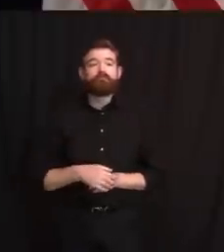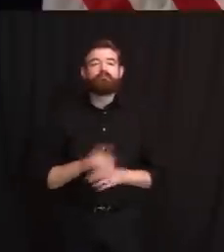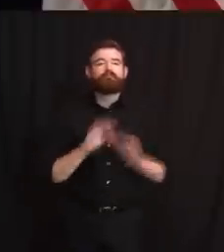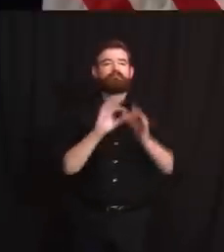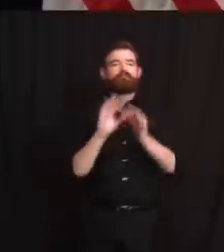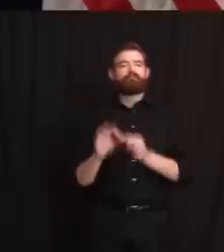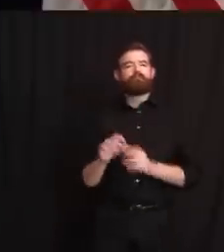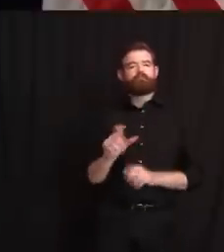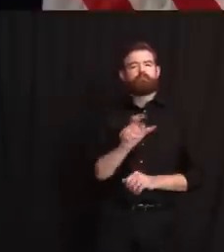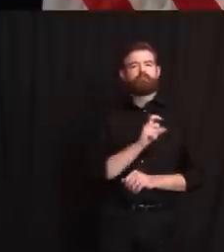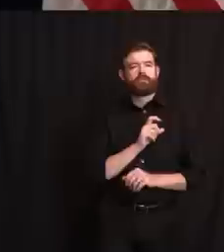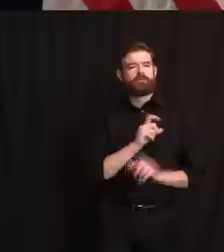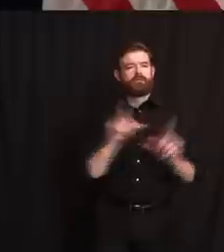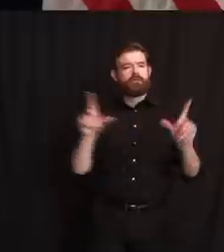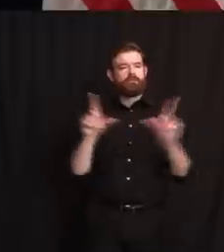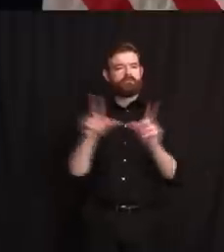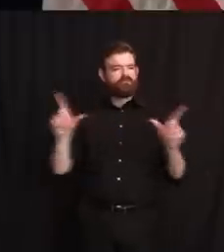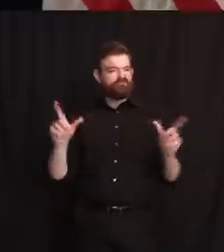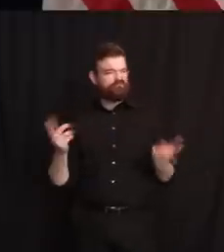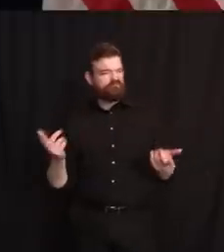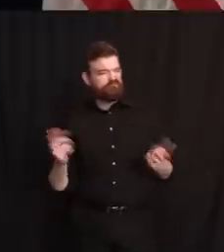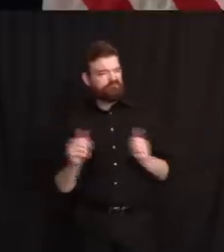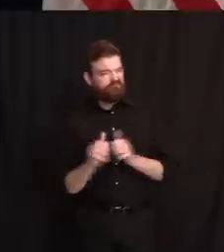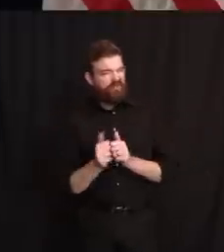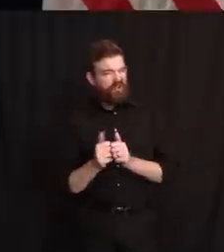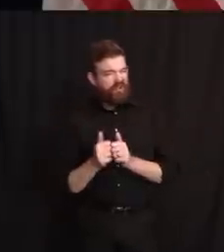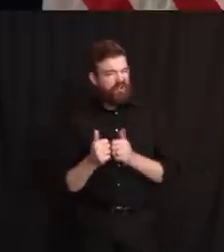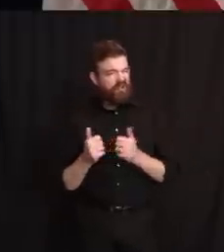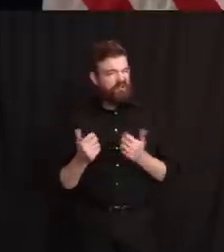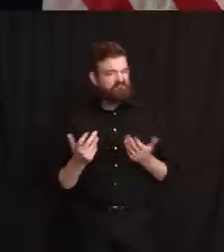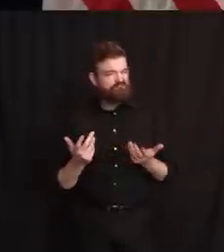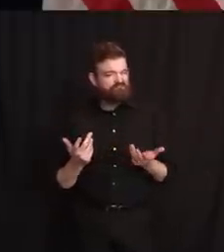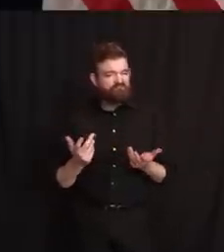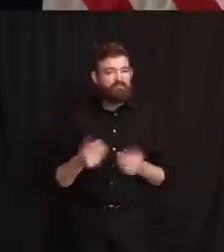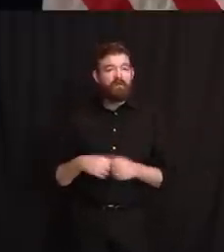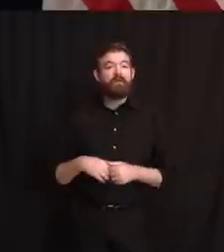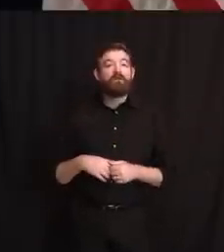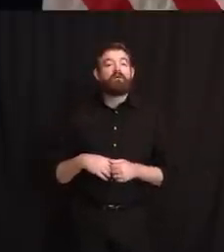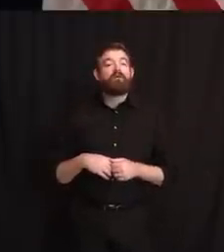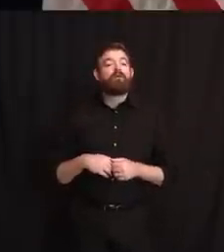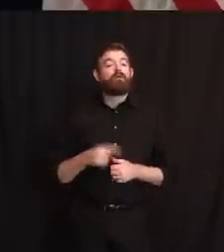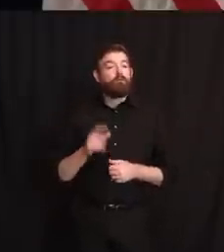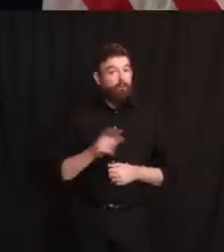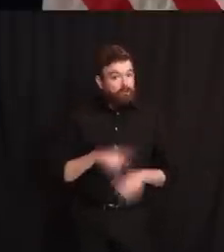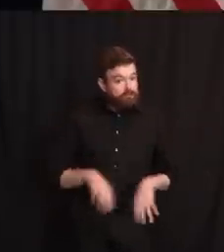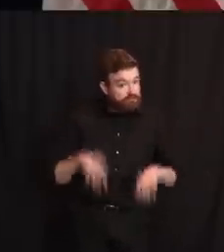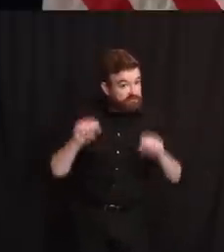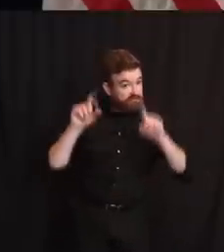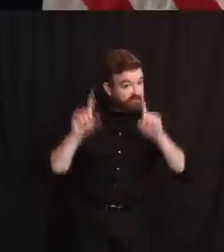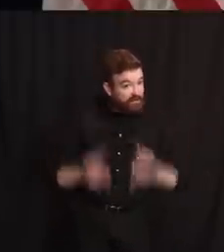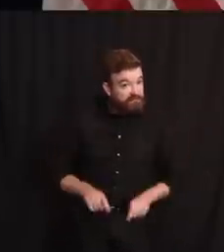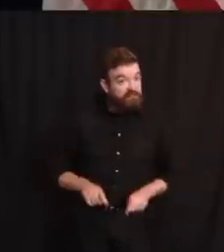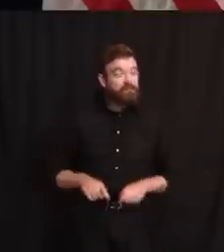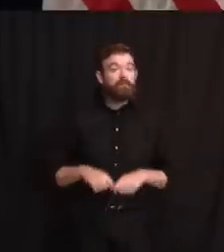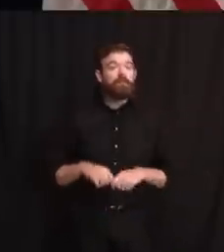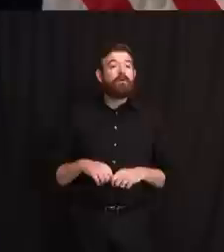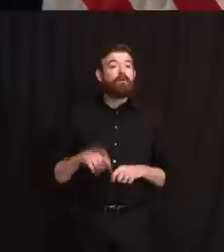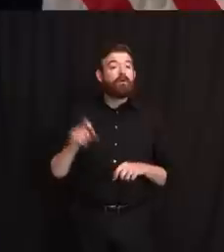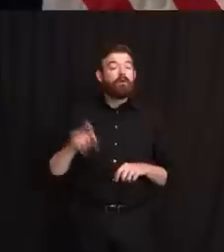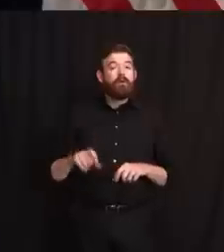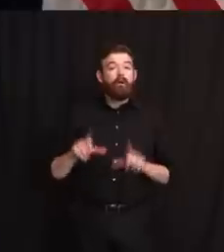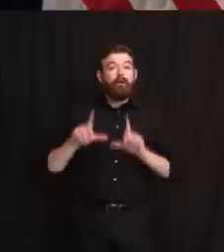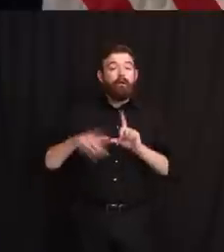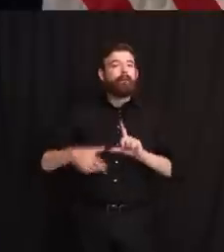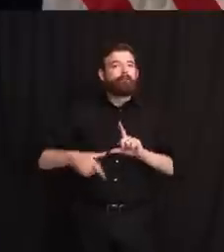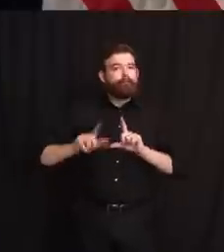would it work? For instance, would officers be subject to examinations and periodic renewals? Are police